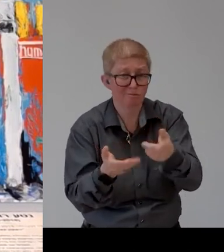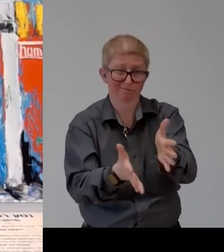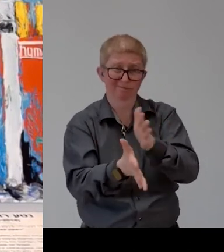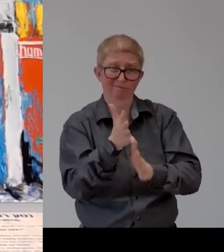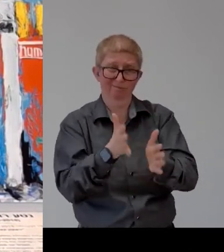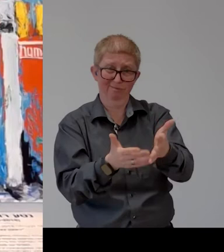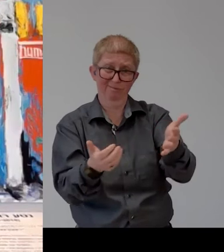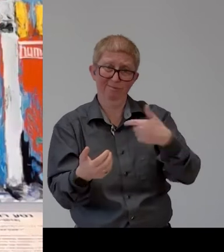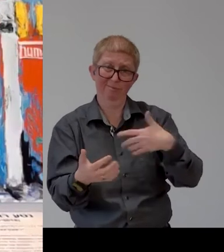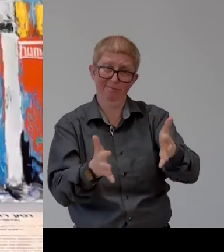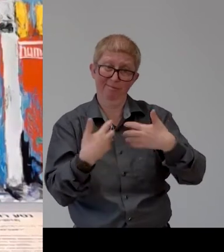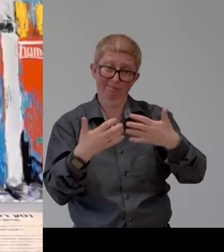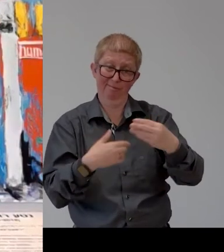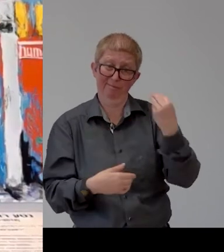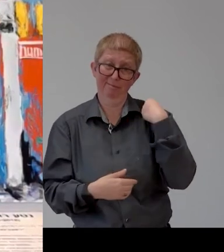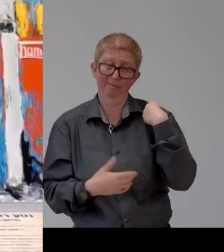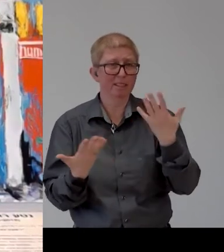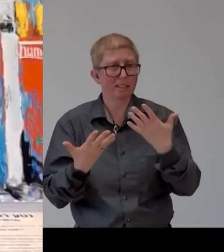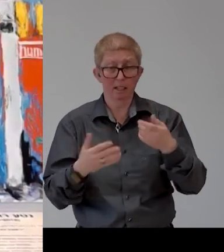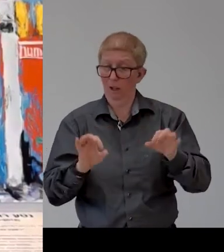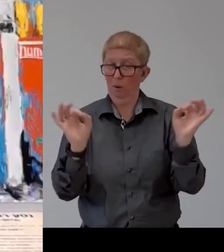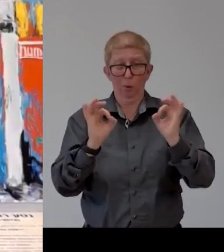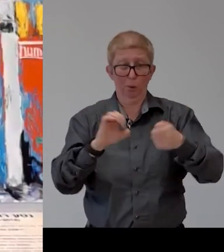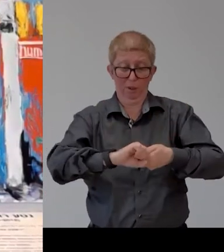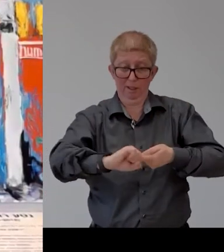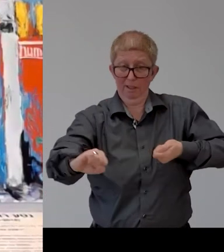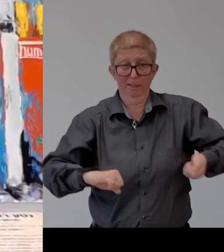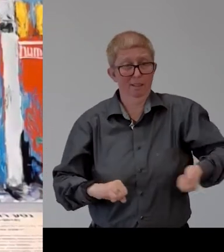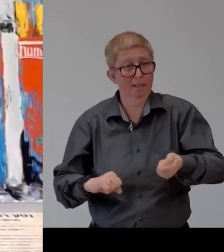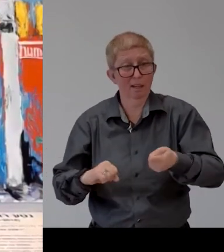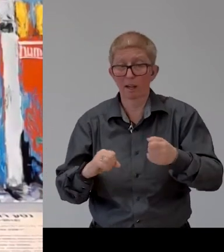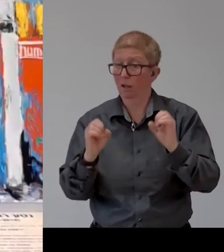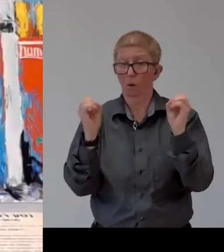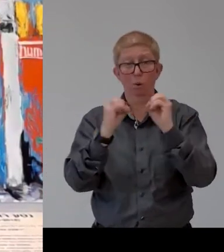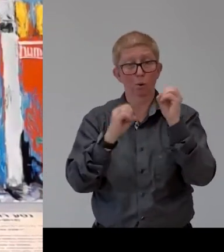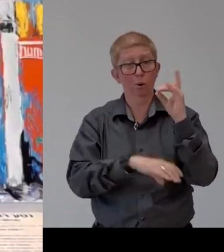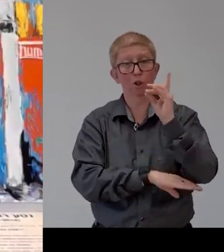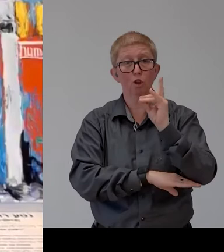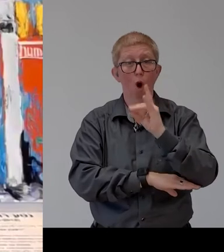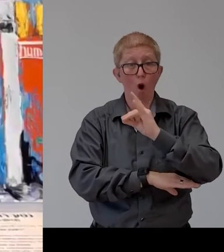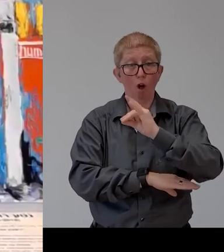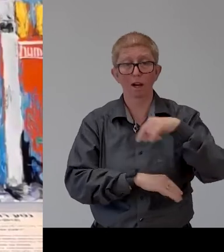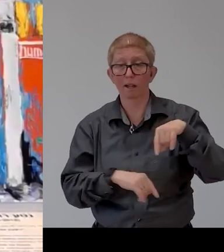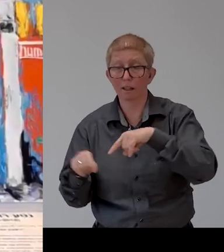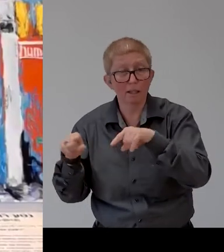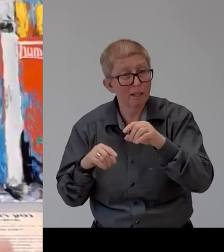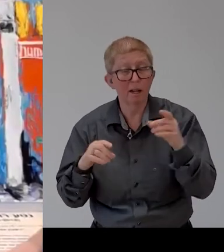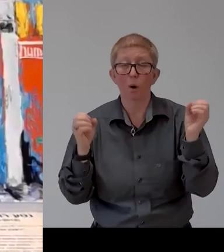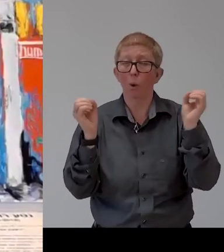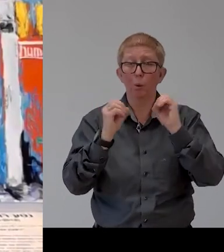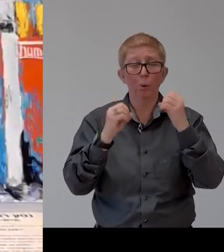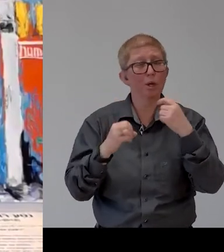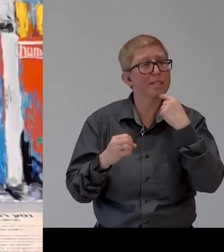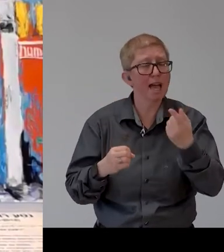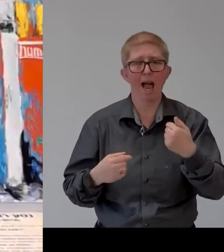cane if they don't use a a guide dog and they come and they say they're blind but hey they're reading a paper everybody thinks